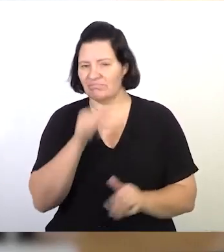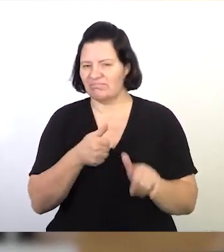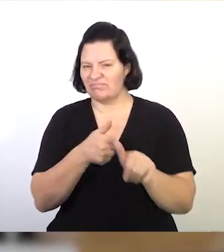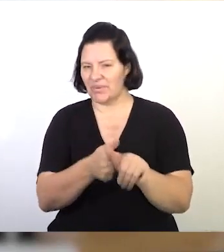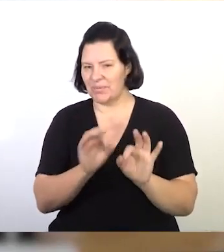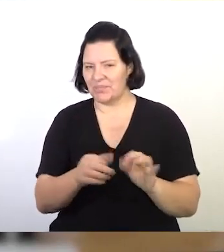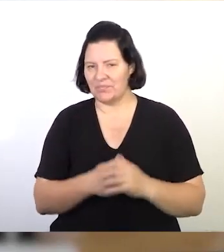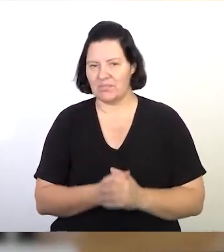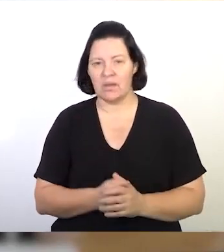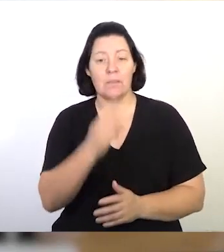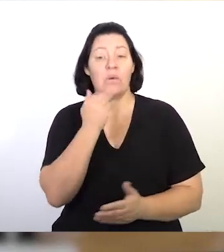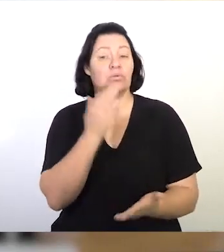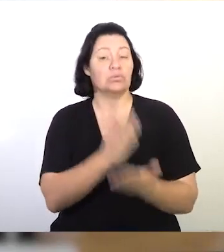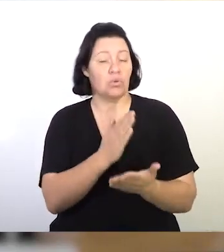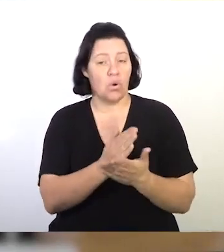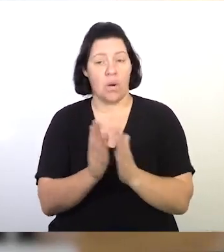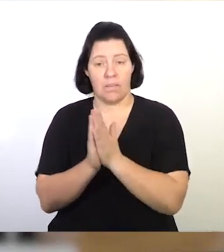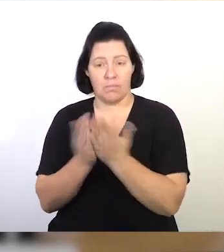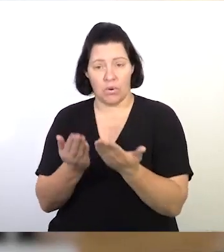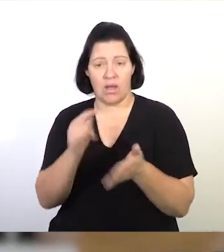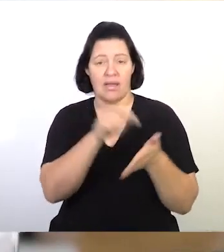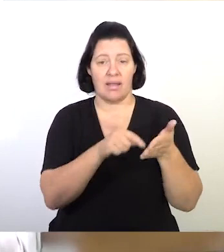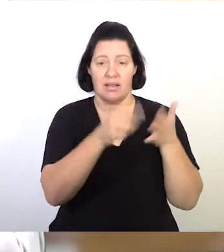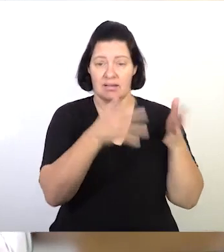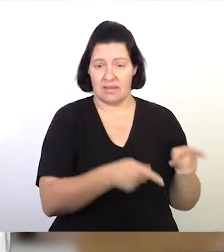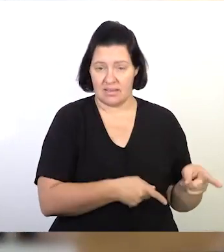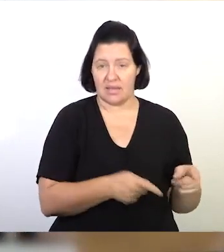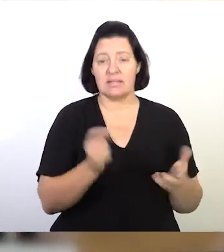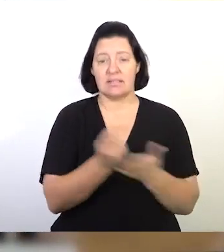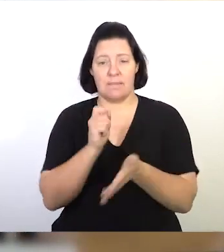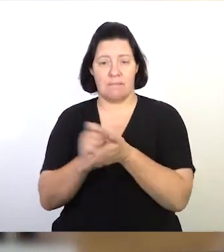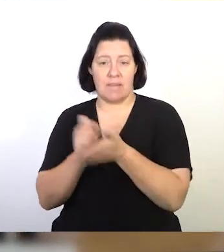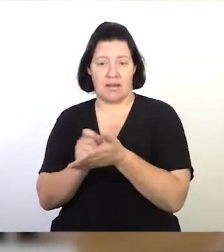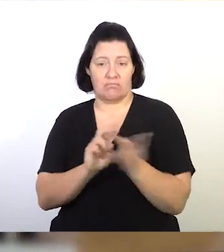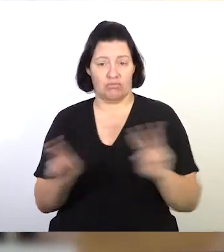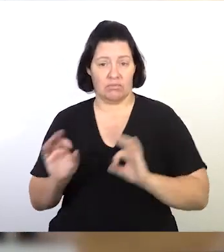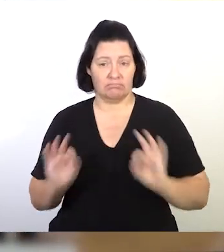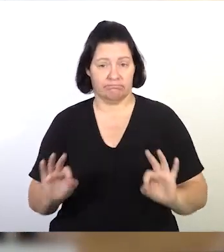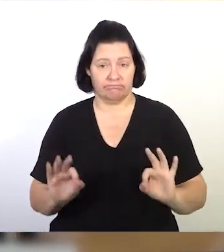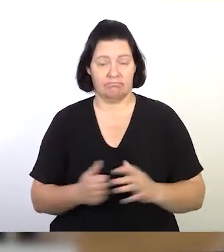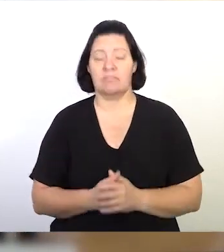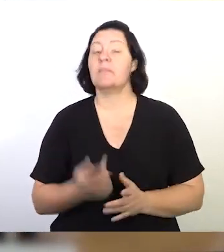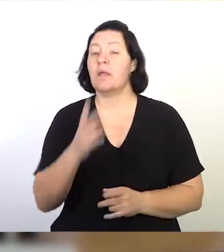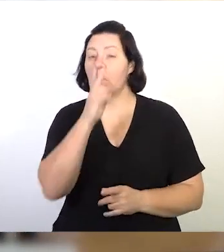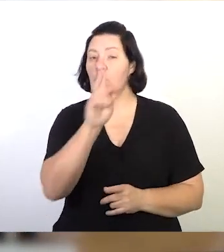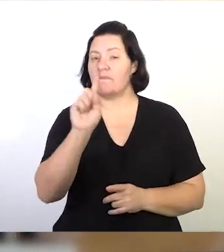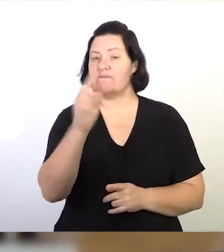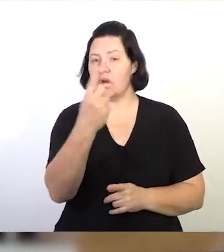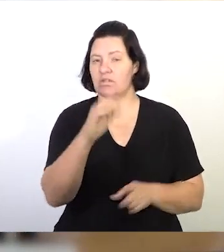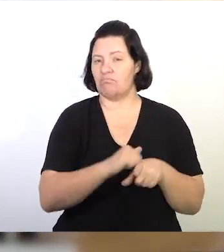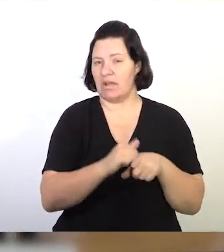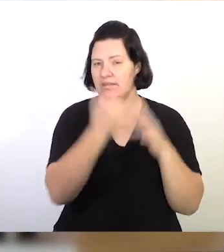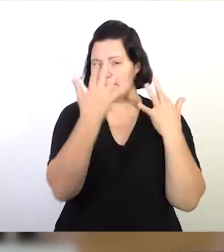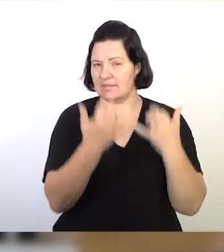let's get straight to this. Please make sure that you have your book, calculator and pens ready. Okay so let's look at the first